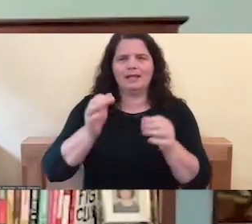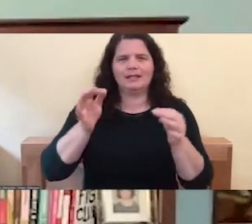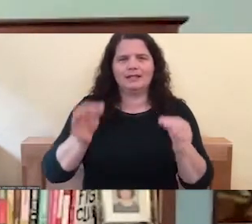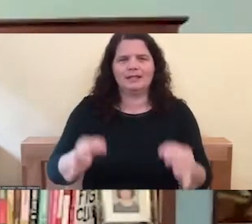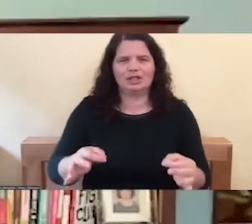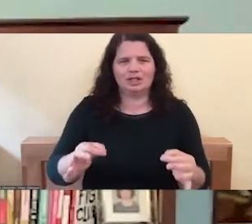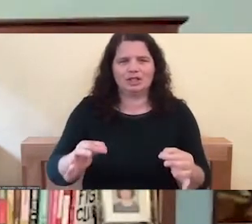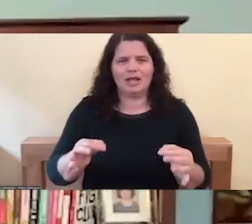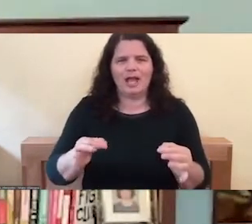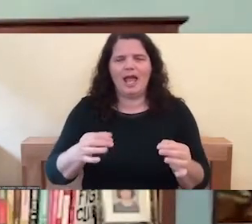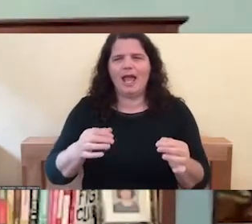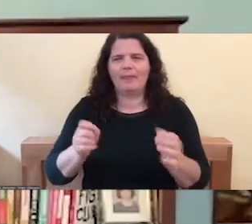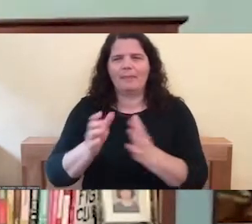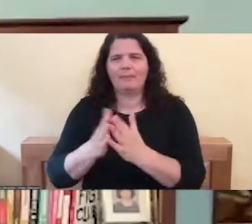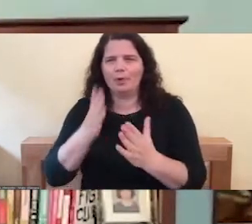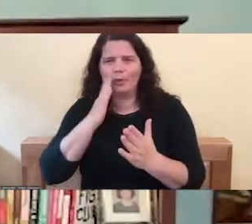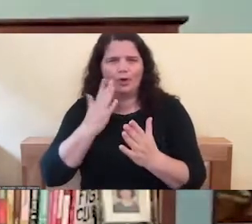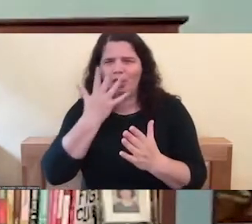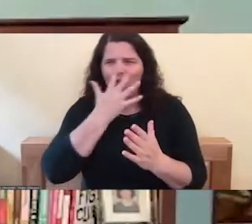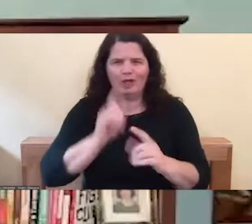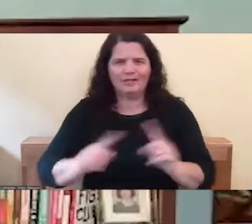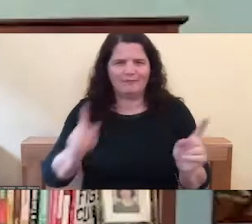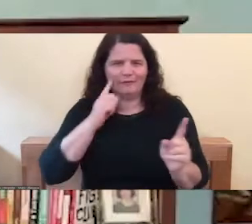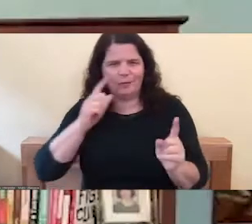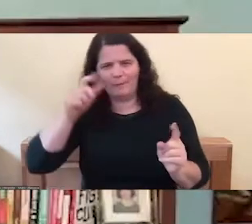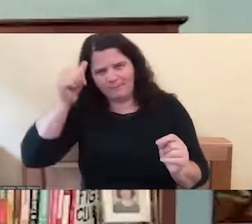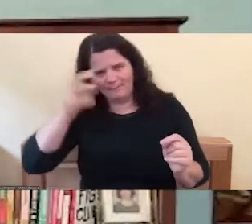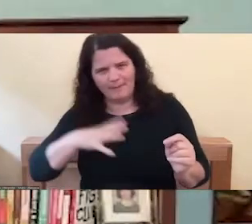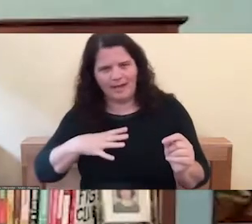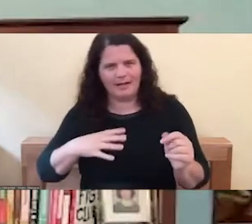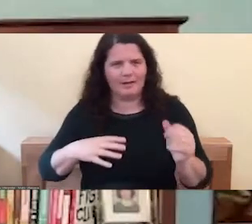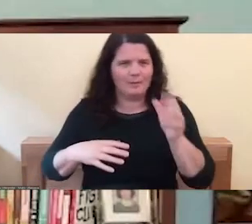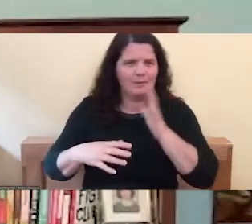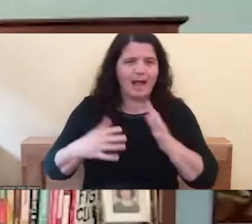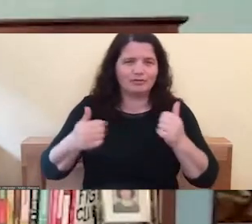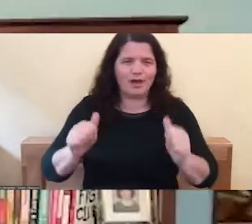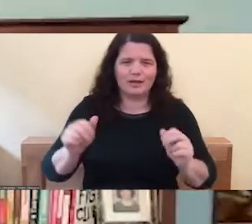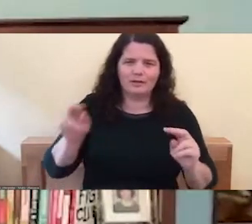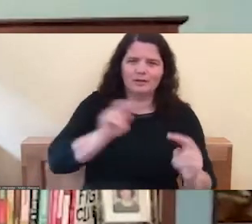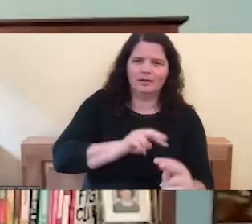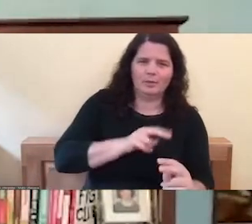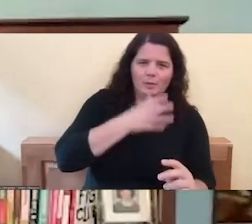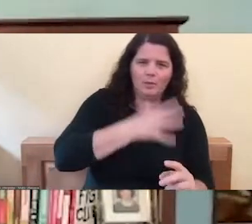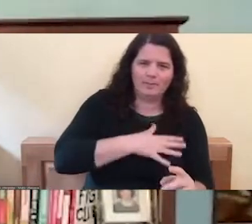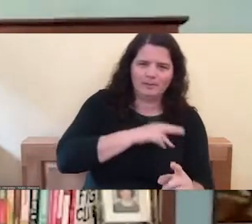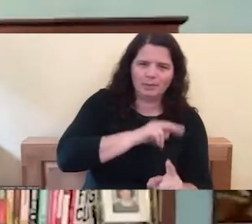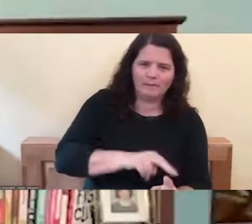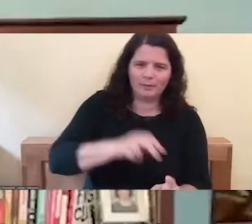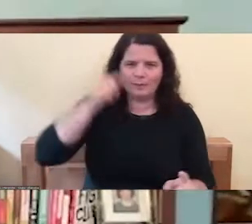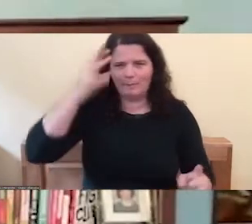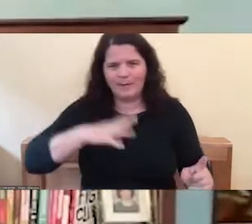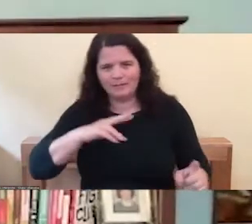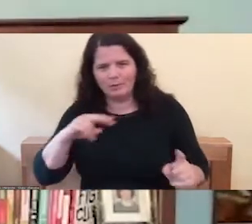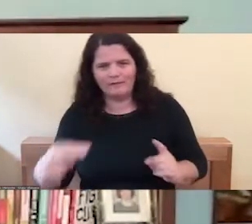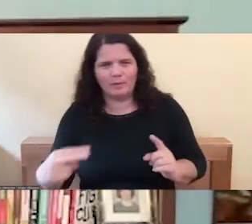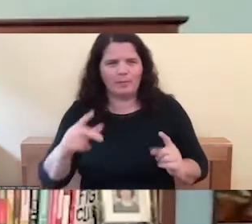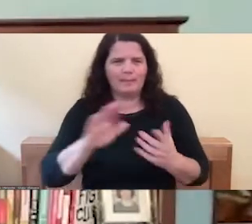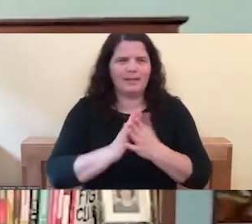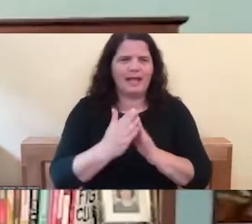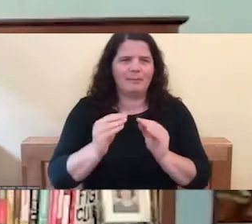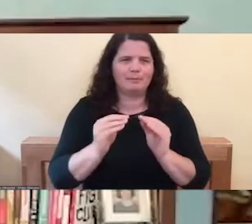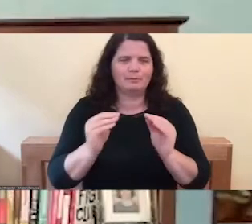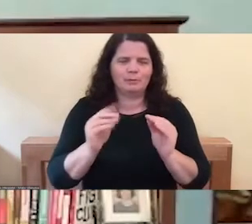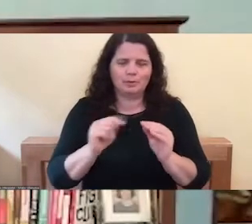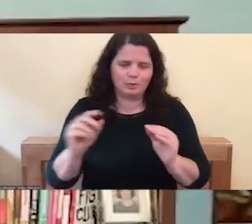writing it at first, well, from woman's point of view and for men's point of view, but it was just too convoluted. So here's the thing,